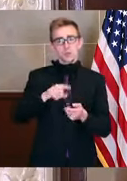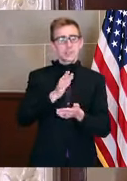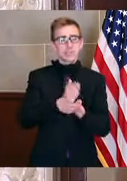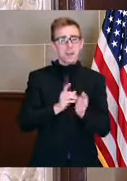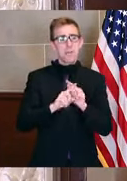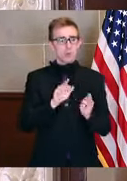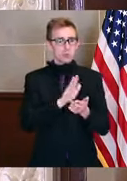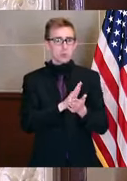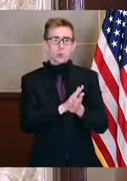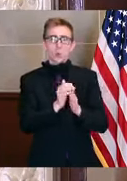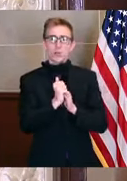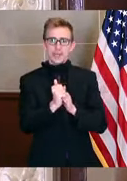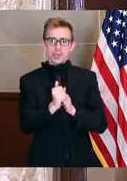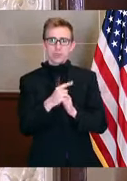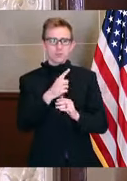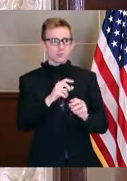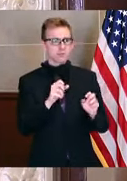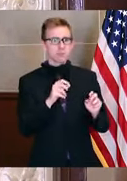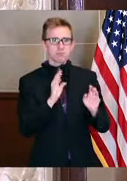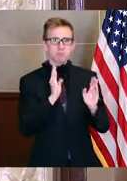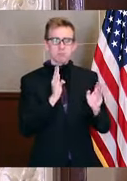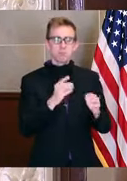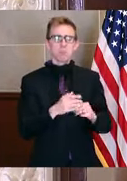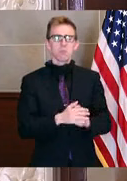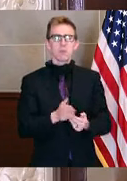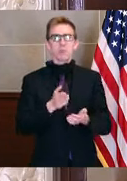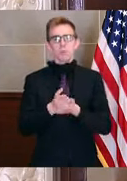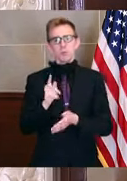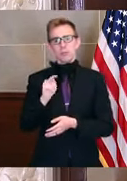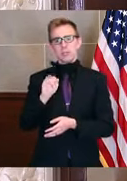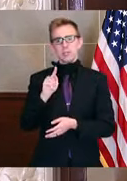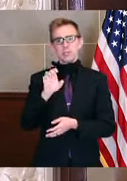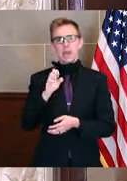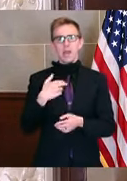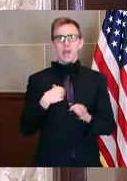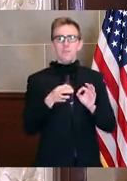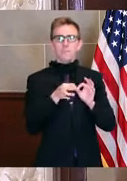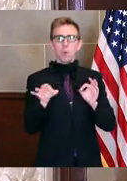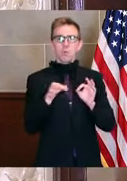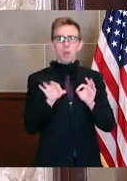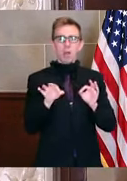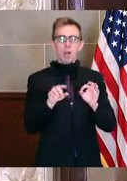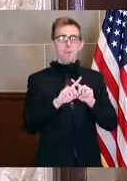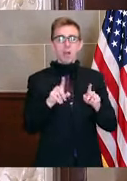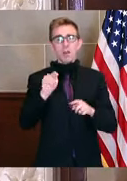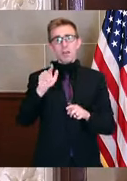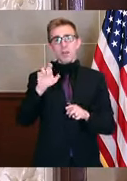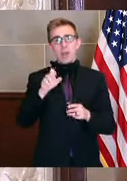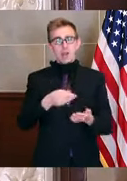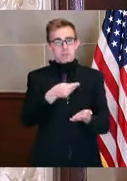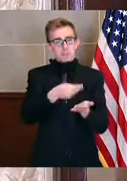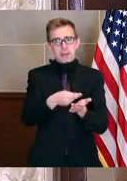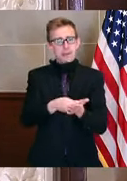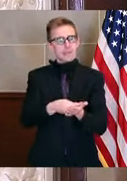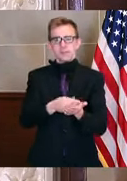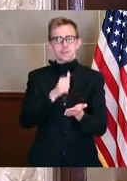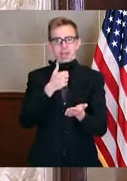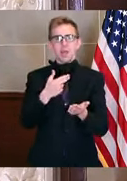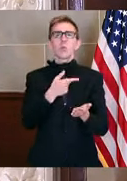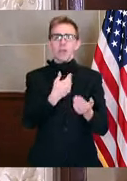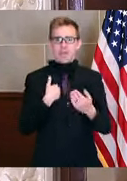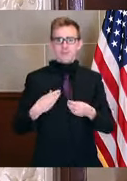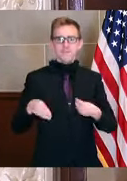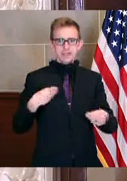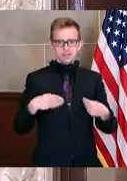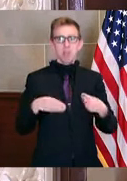a lot to our school leaders. They are distributed through Title formulas, but they are not Title dollars, which means they have a tremendous amount of flexibility.